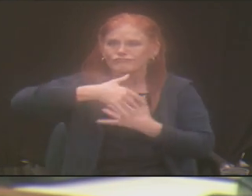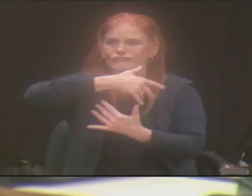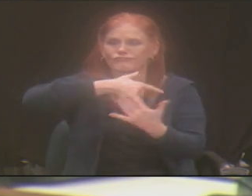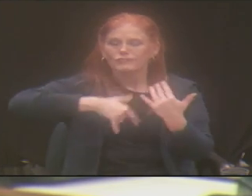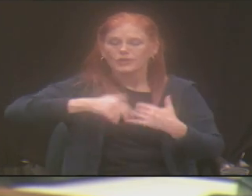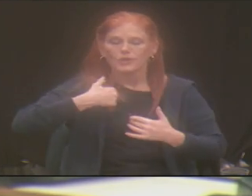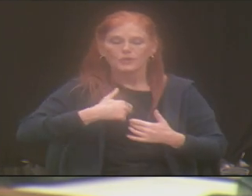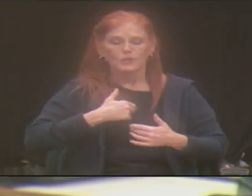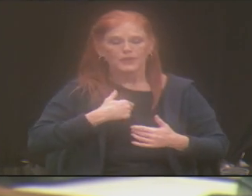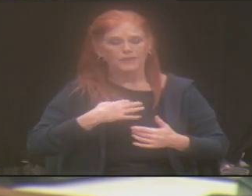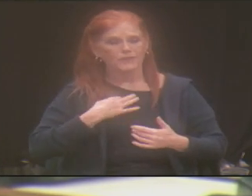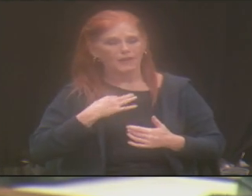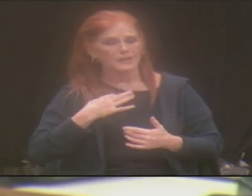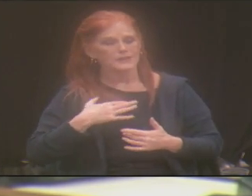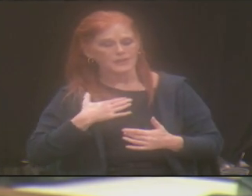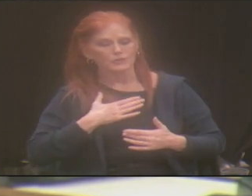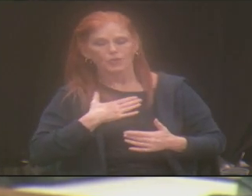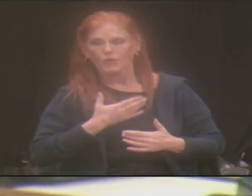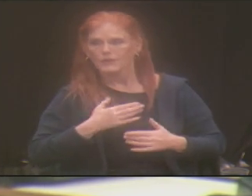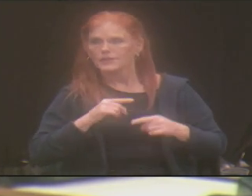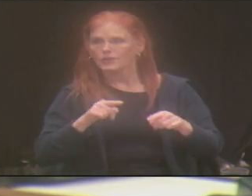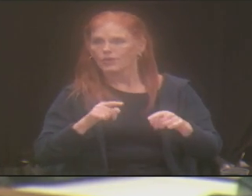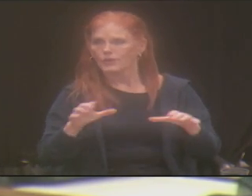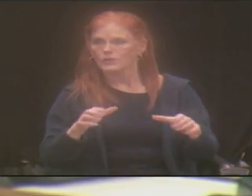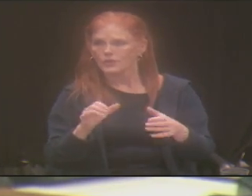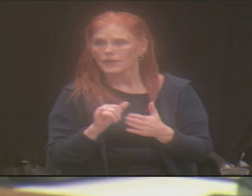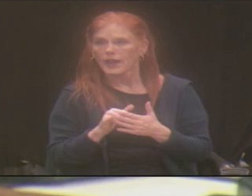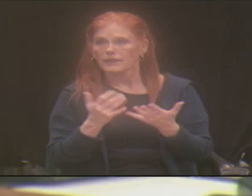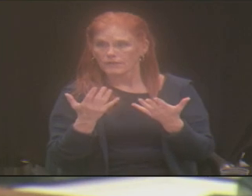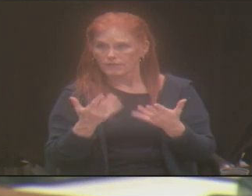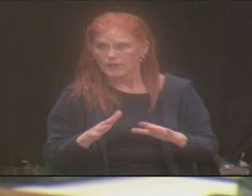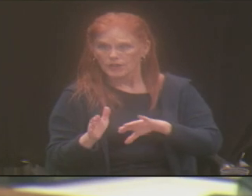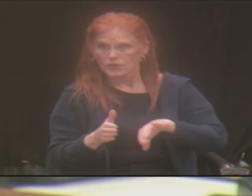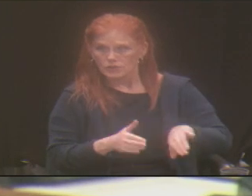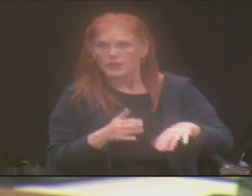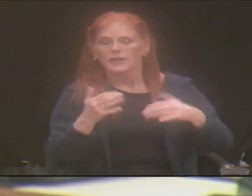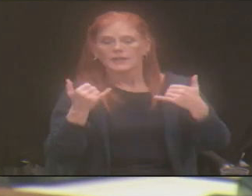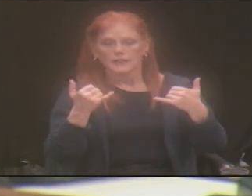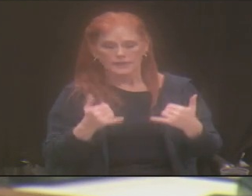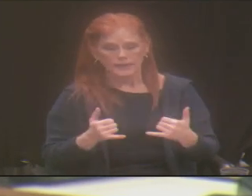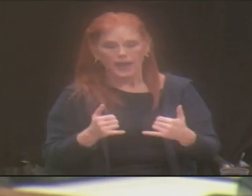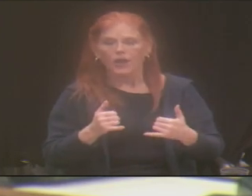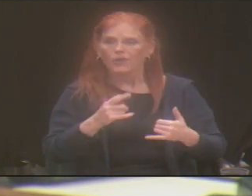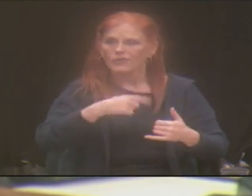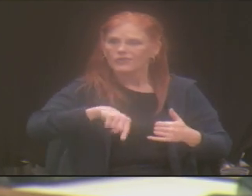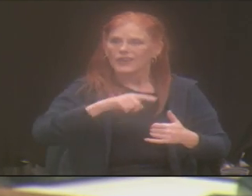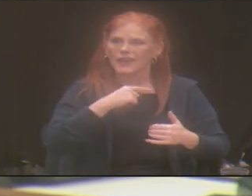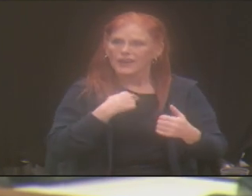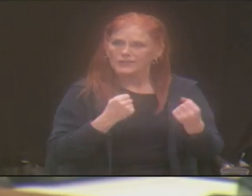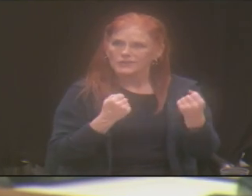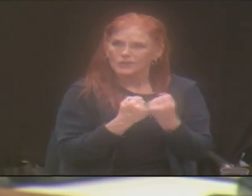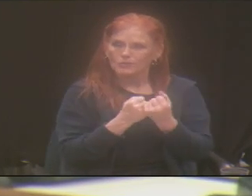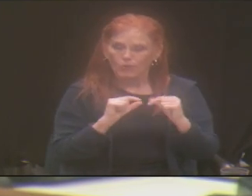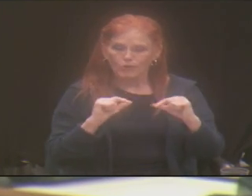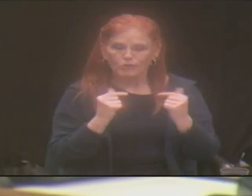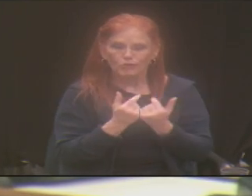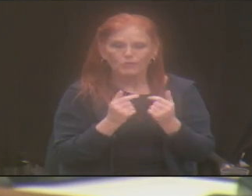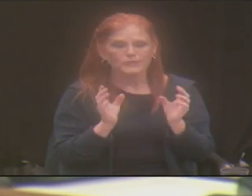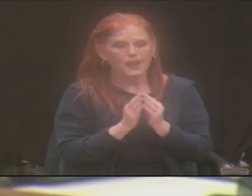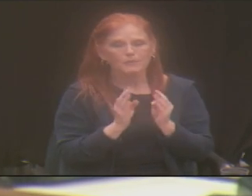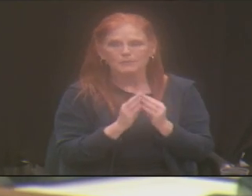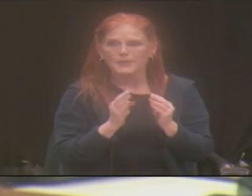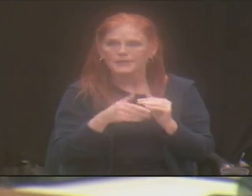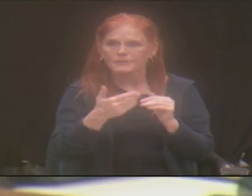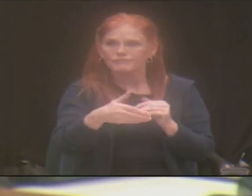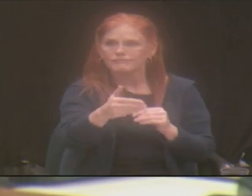and help do that. Once that got done, now they have a support group that continues to meet at